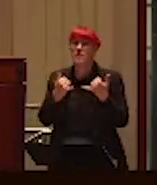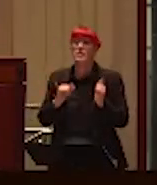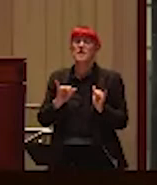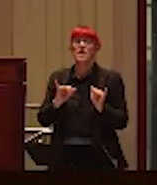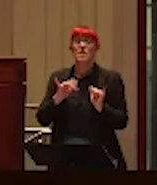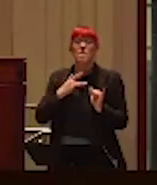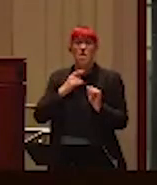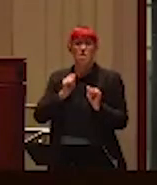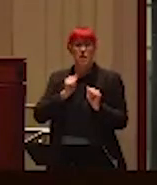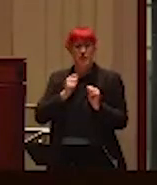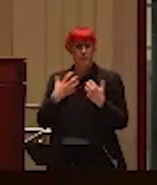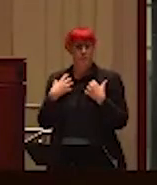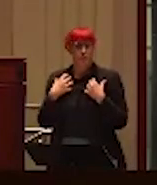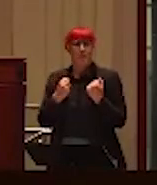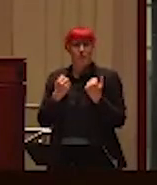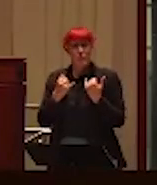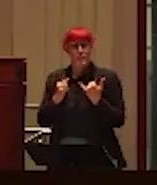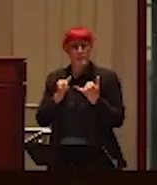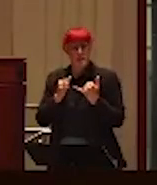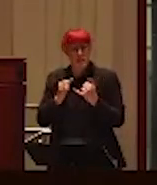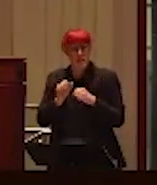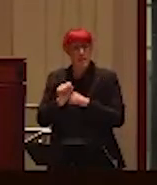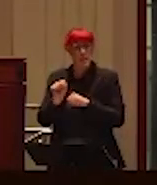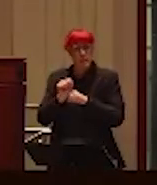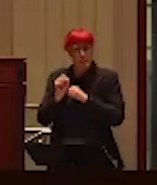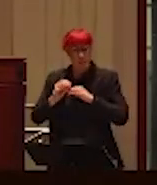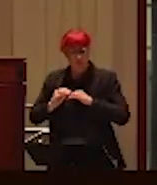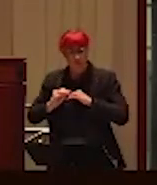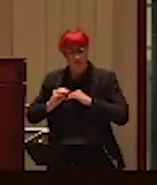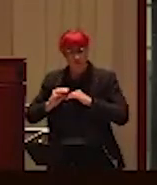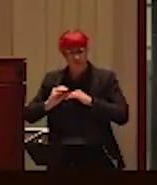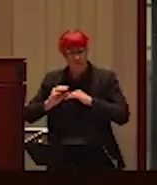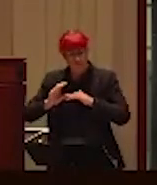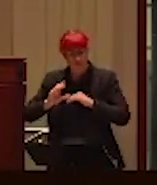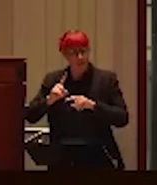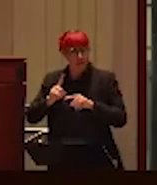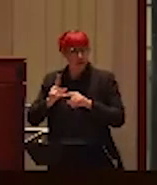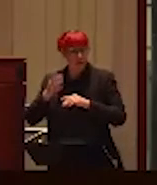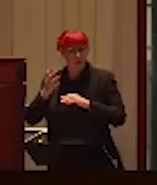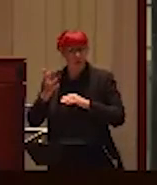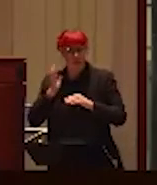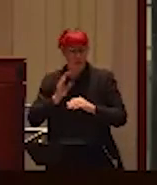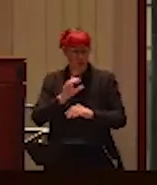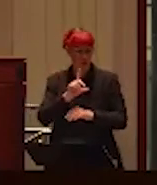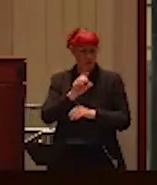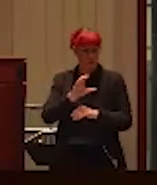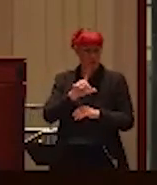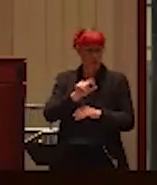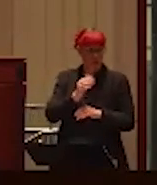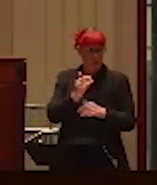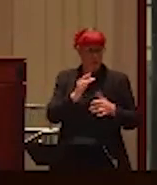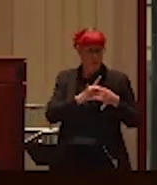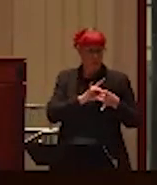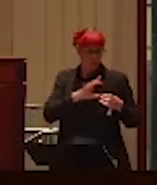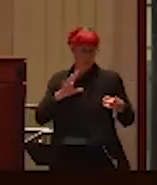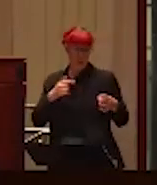recovery. I've come a long ways from that person who couldn't look after themselves and couldn't think, in December of 2015, and I have a lot of